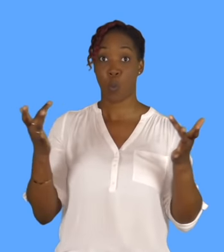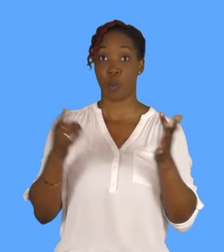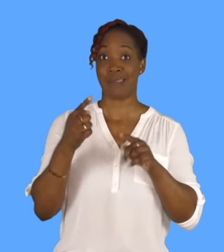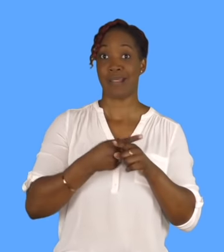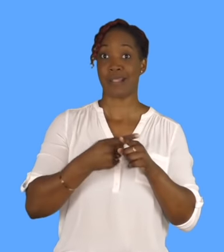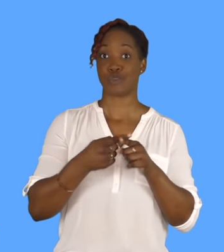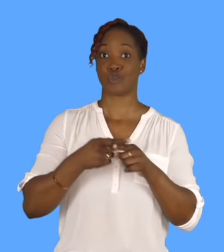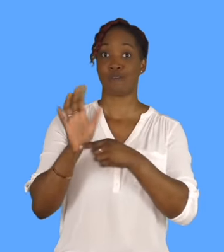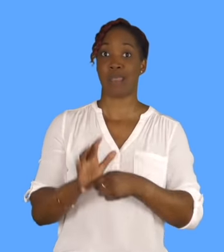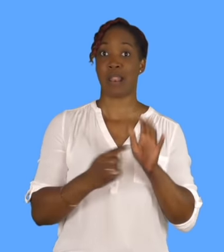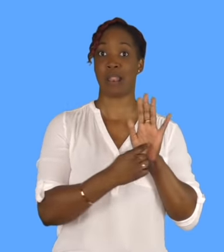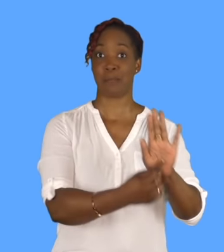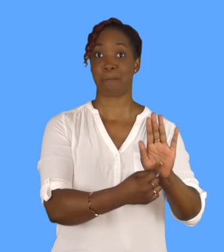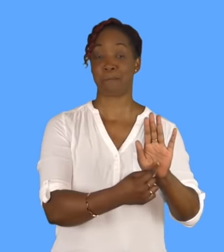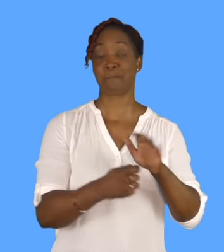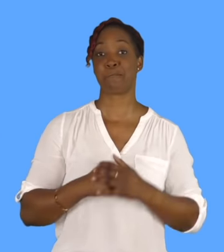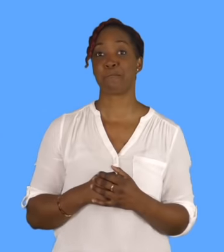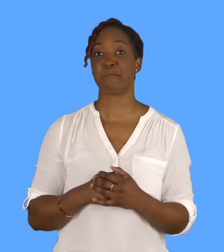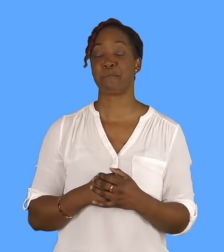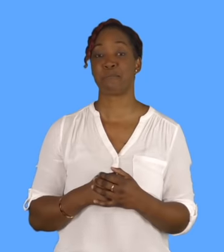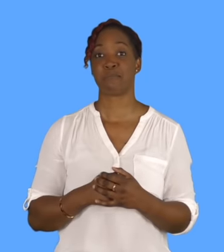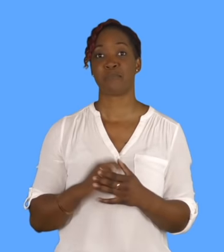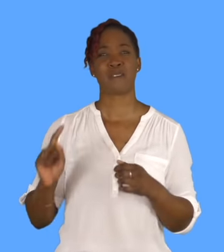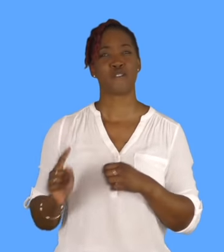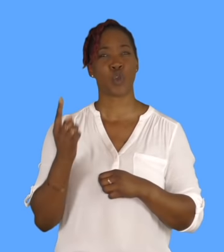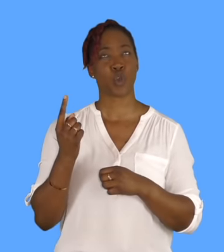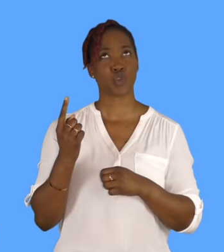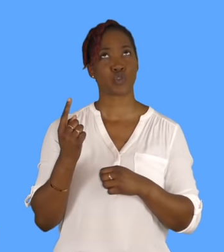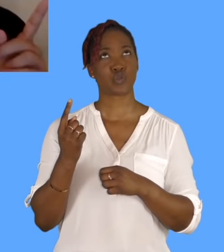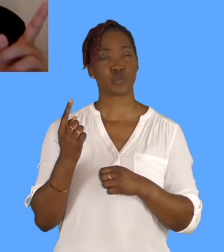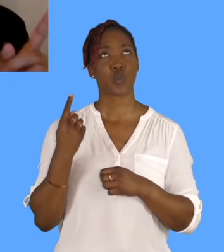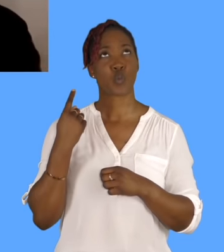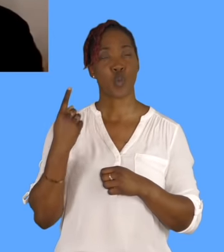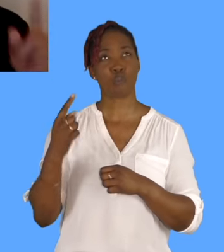the first one I think I saw, remember was Mrs. Doubtfire.